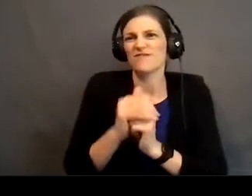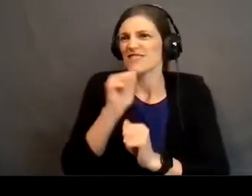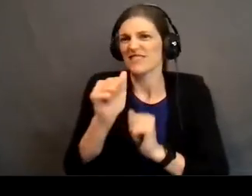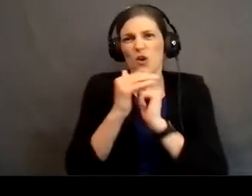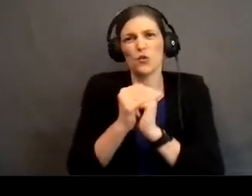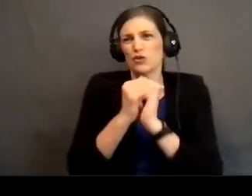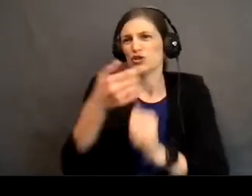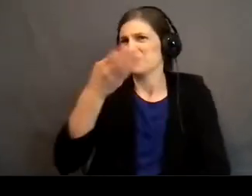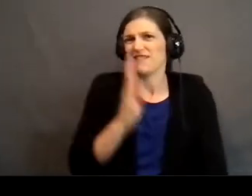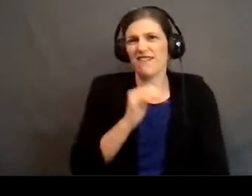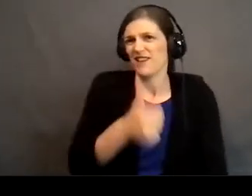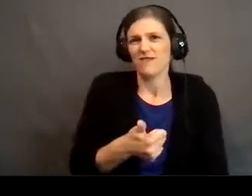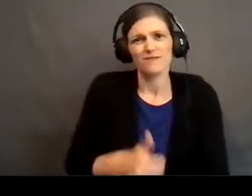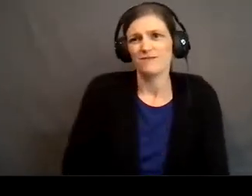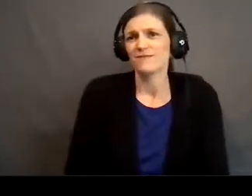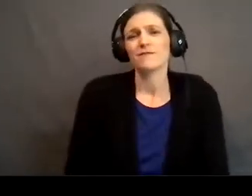worshiping God.